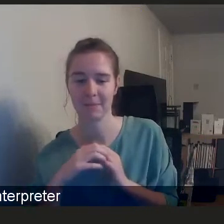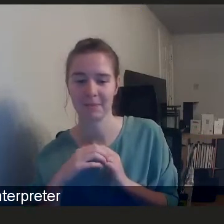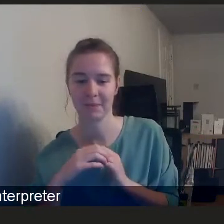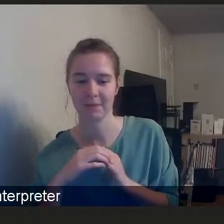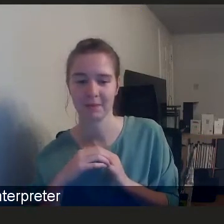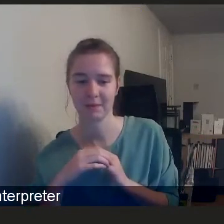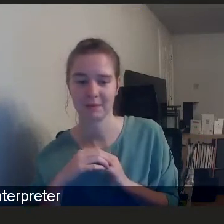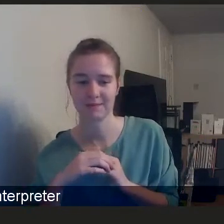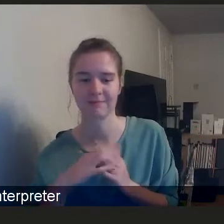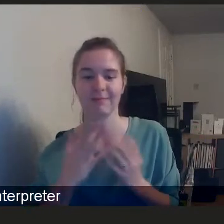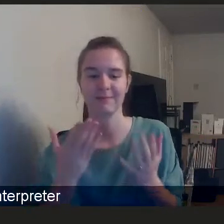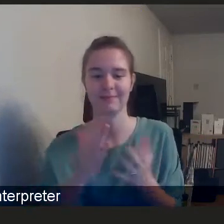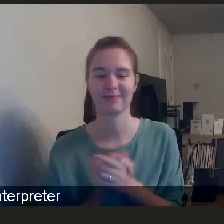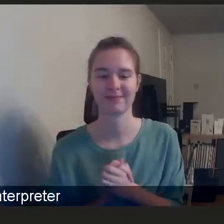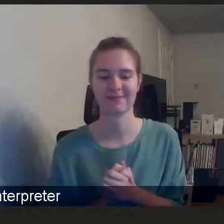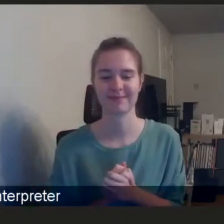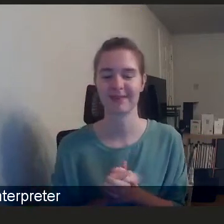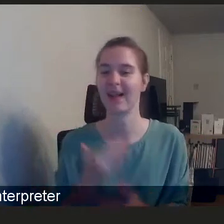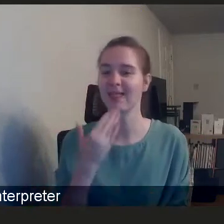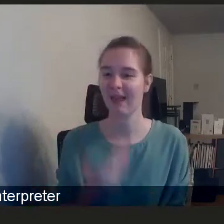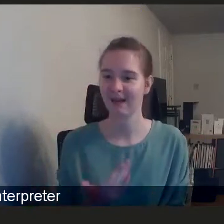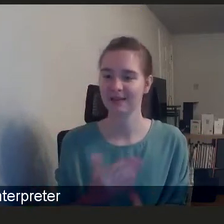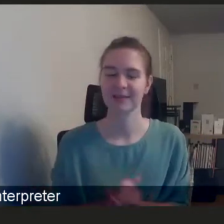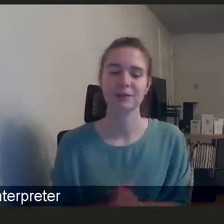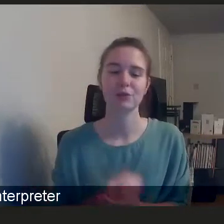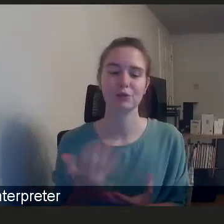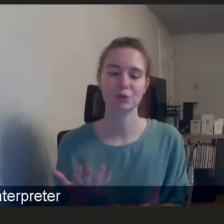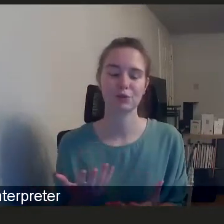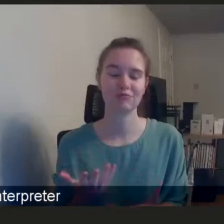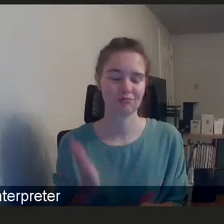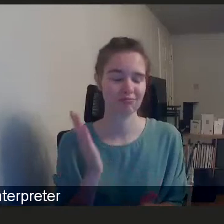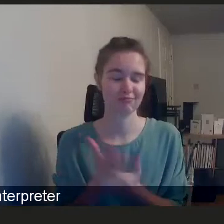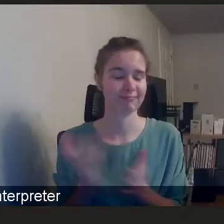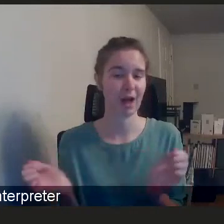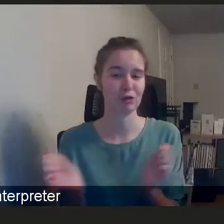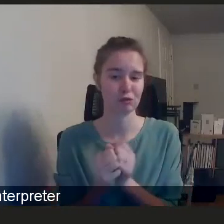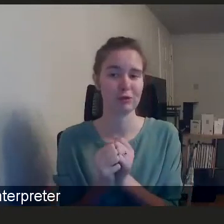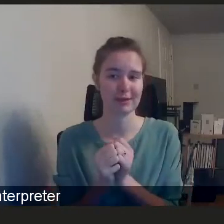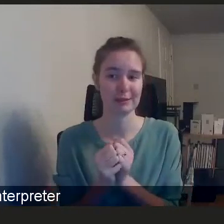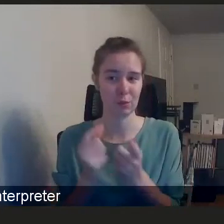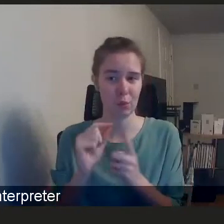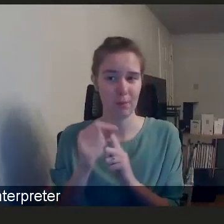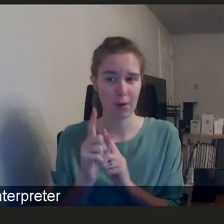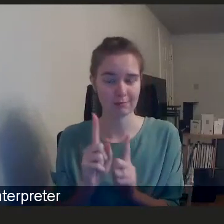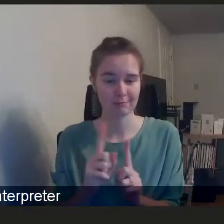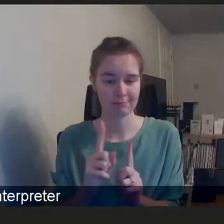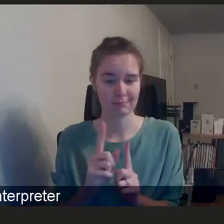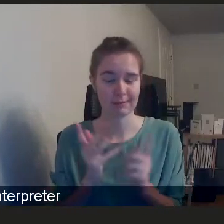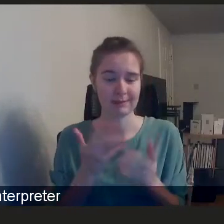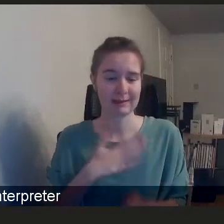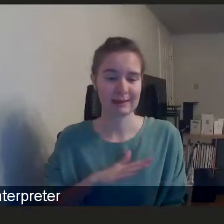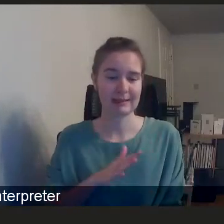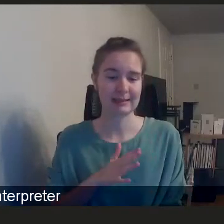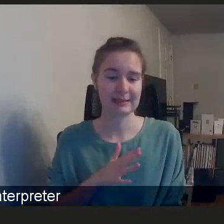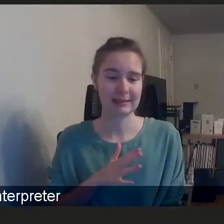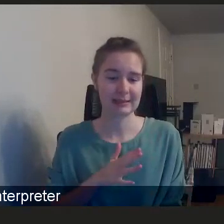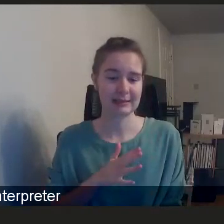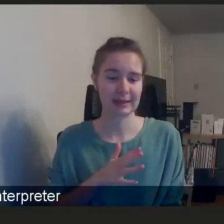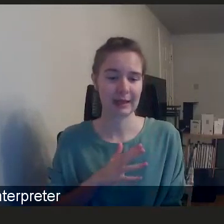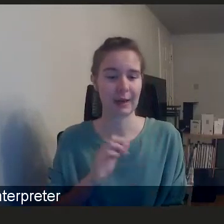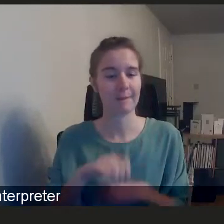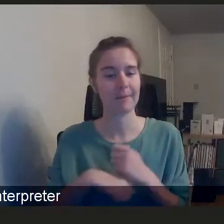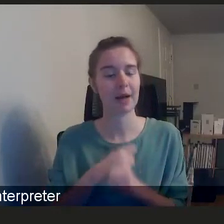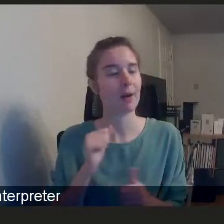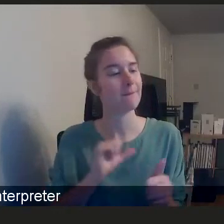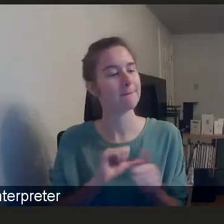Here we go. Thanks. Yeah, so I absolutely agree with that point around we need to become better at